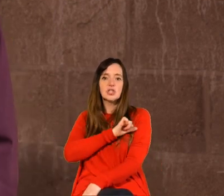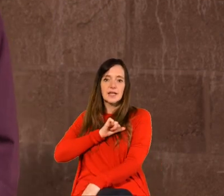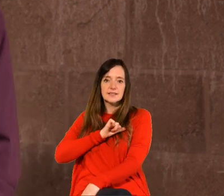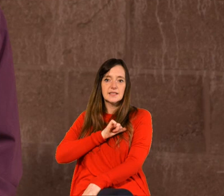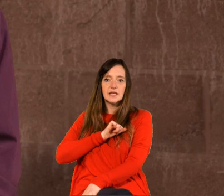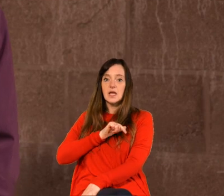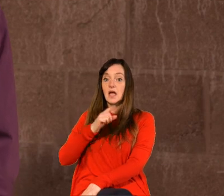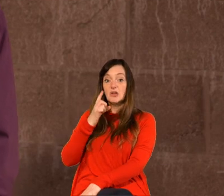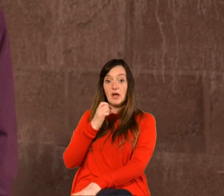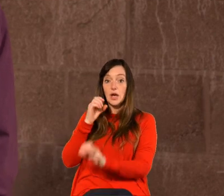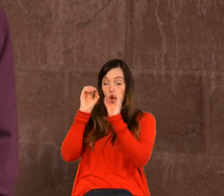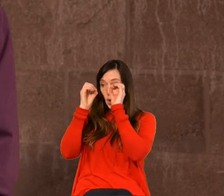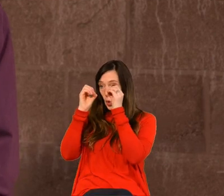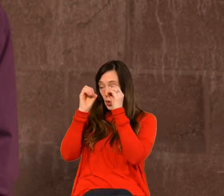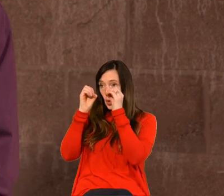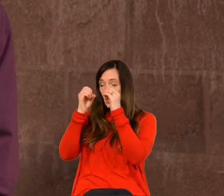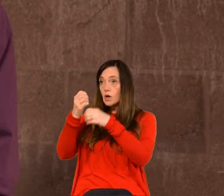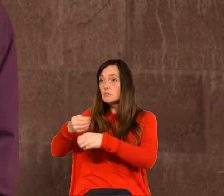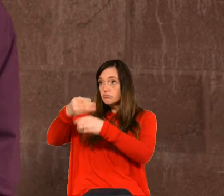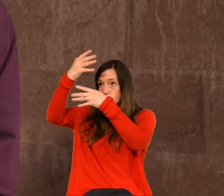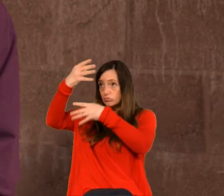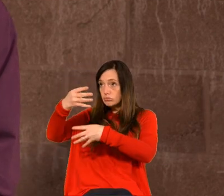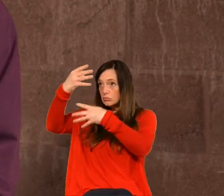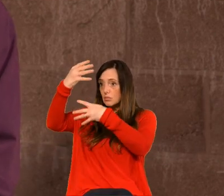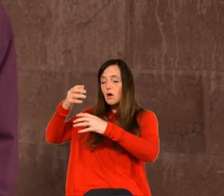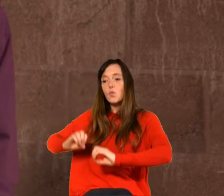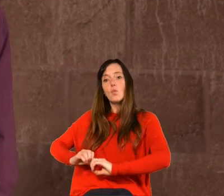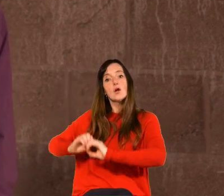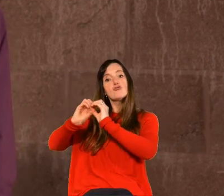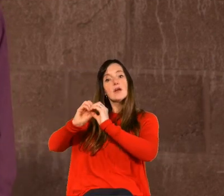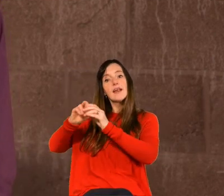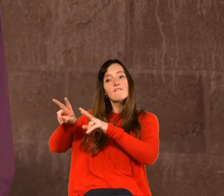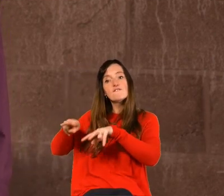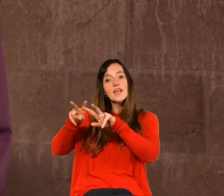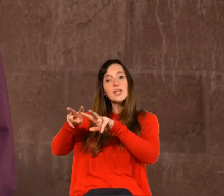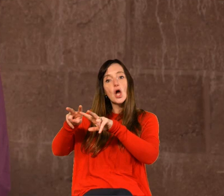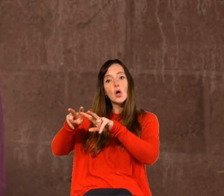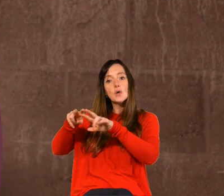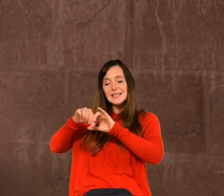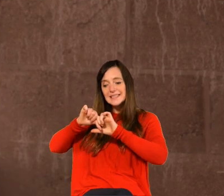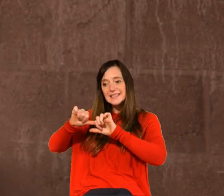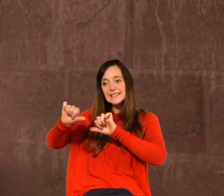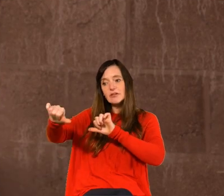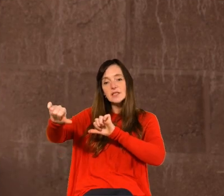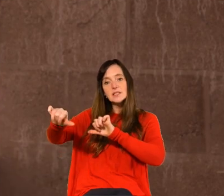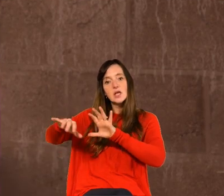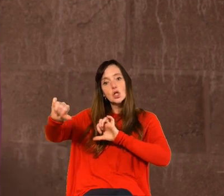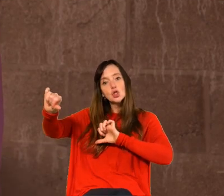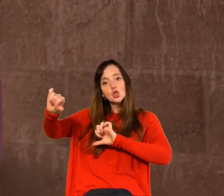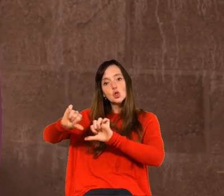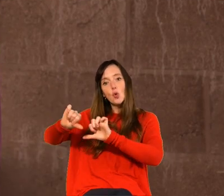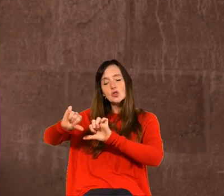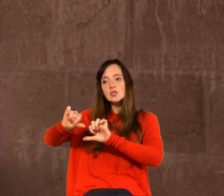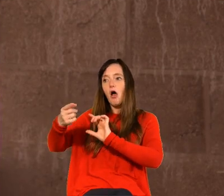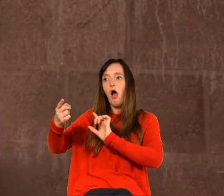social media or find us we've produced over the last three years a video series called short answers uh we got about 75 videos now